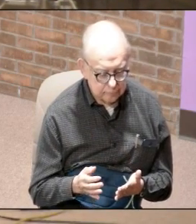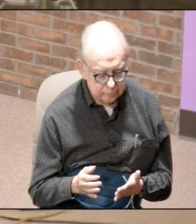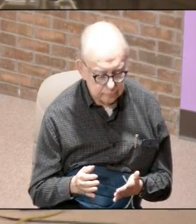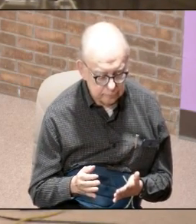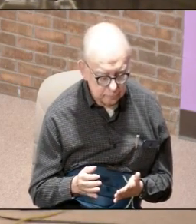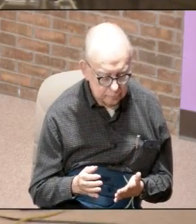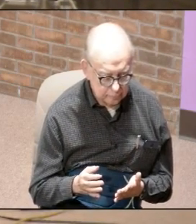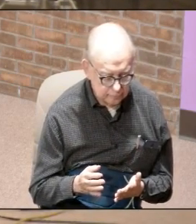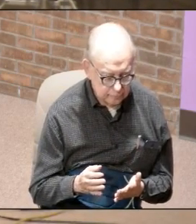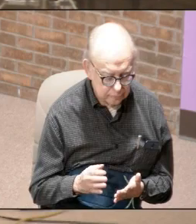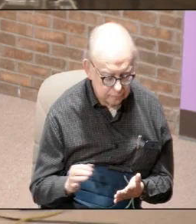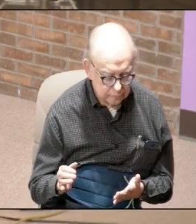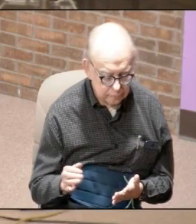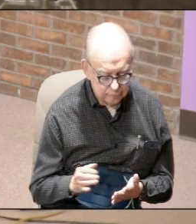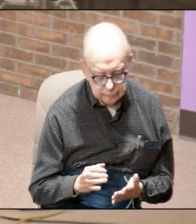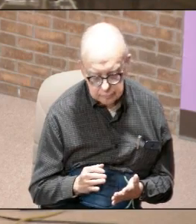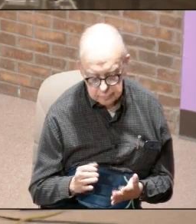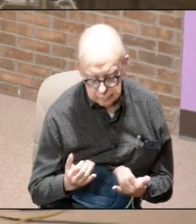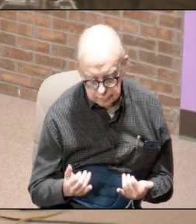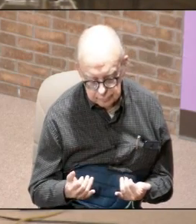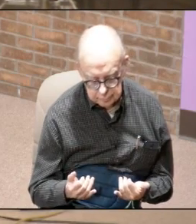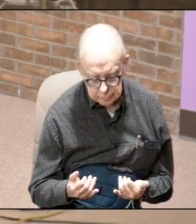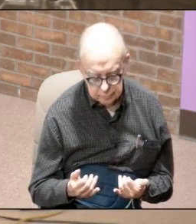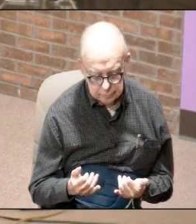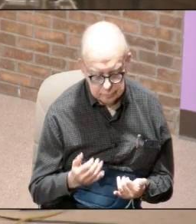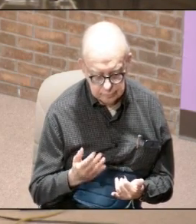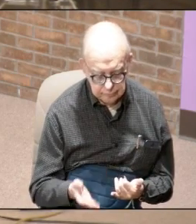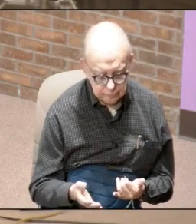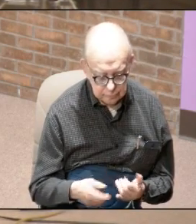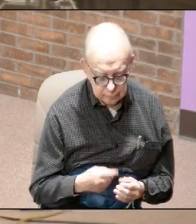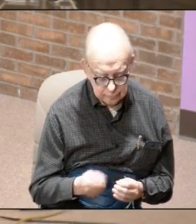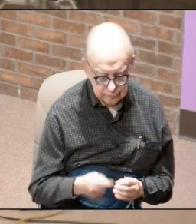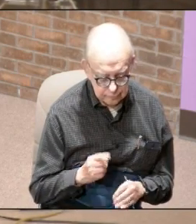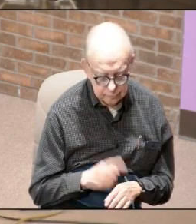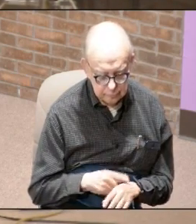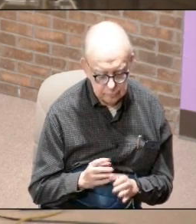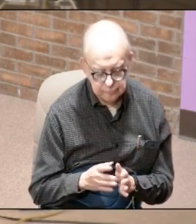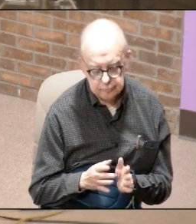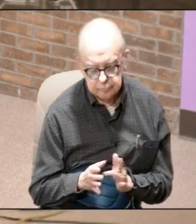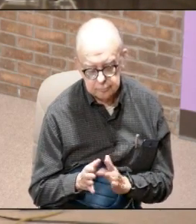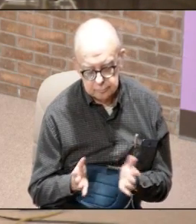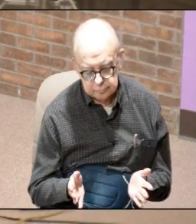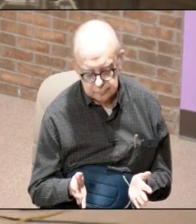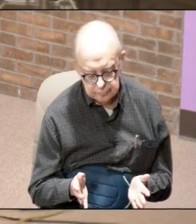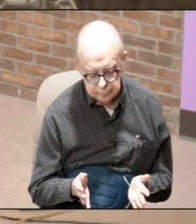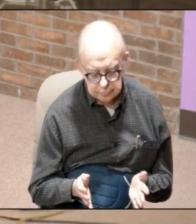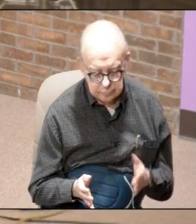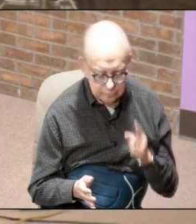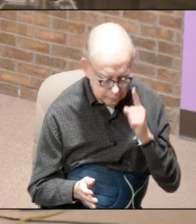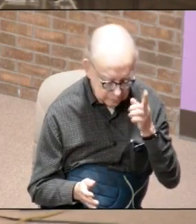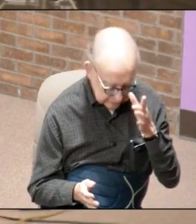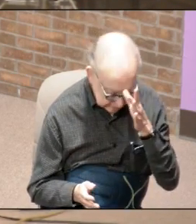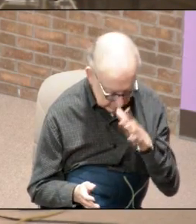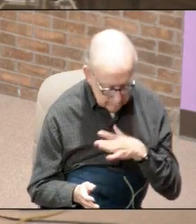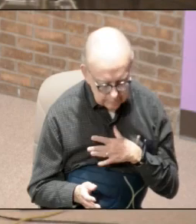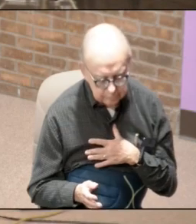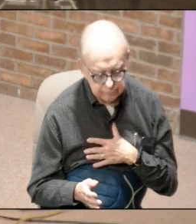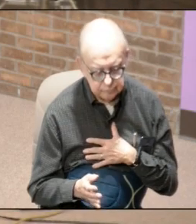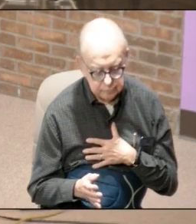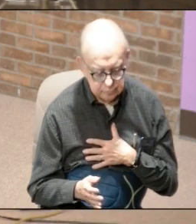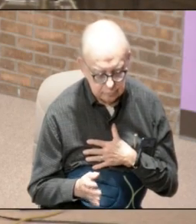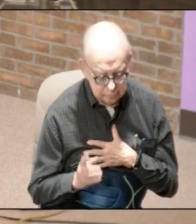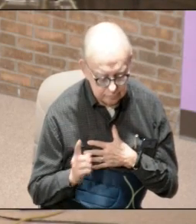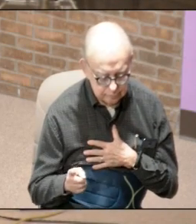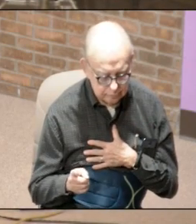at roughly this he says now there was about this time Jesus a wise man if it be